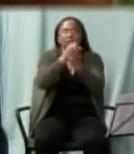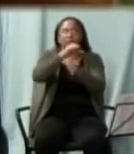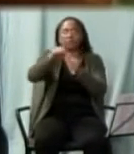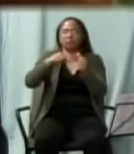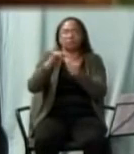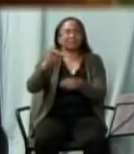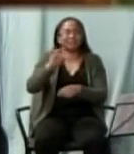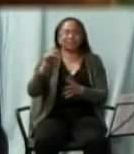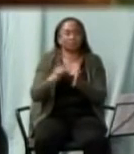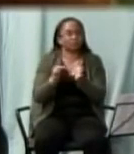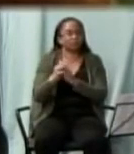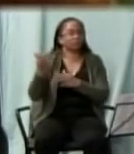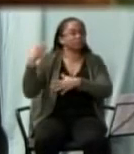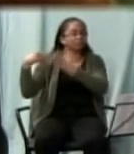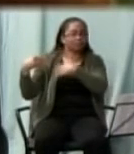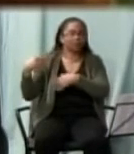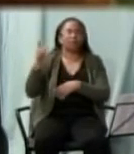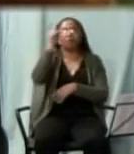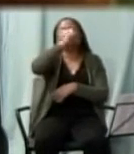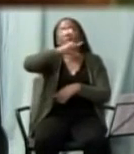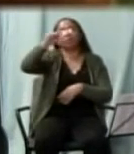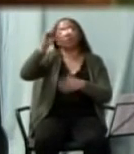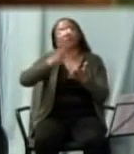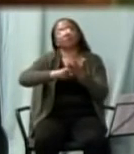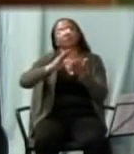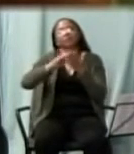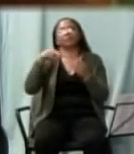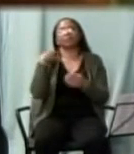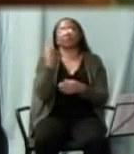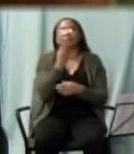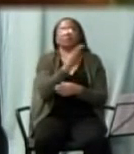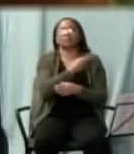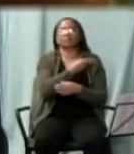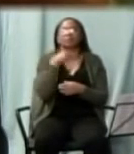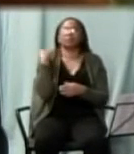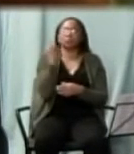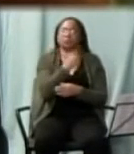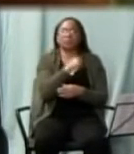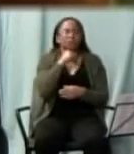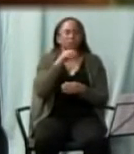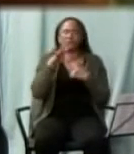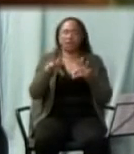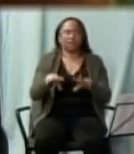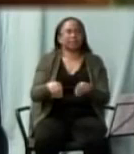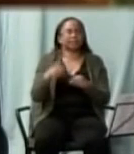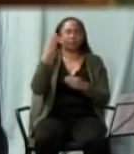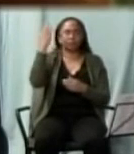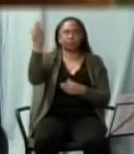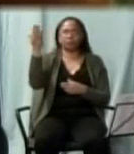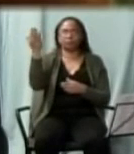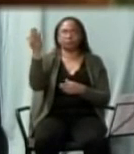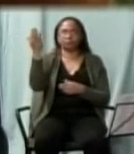Lord forgive us when we did not accept you